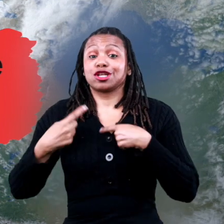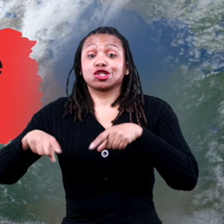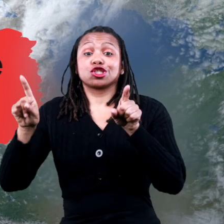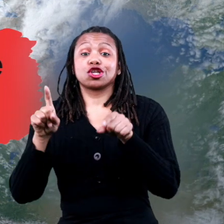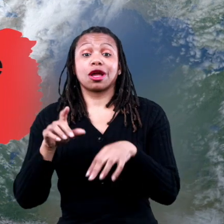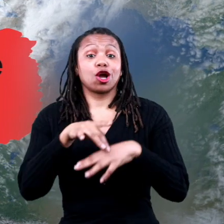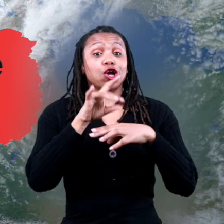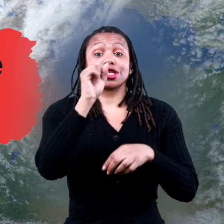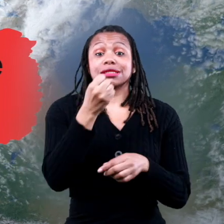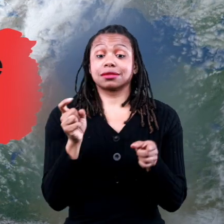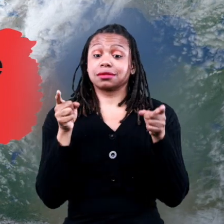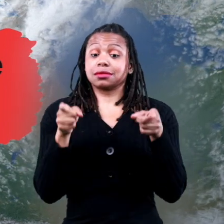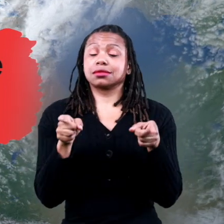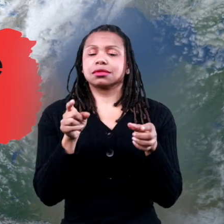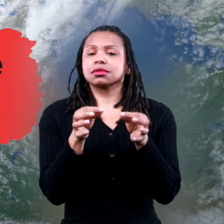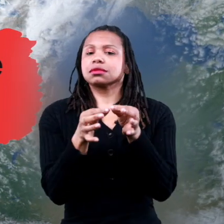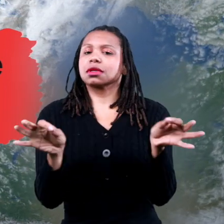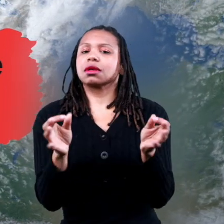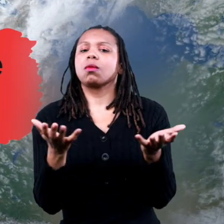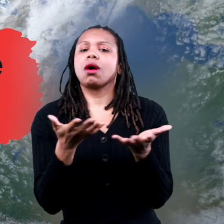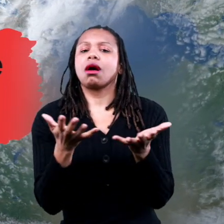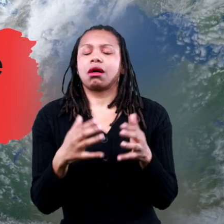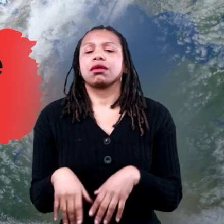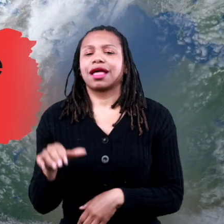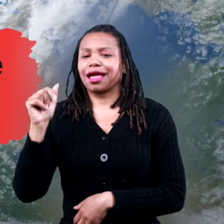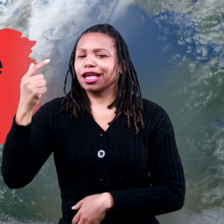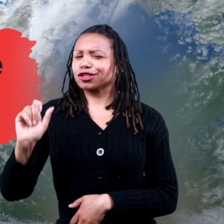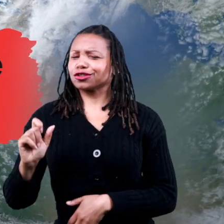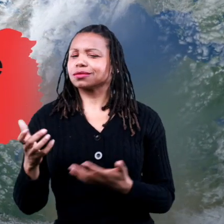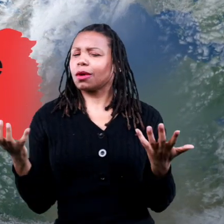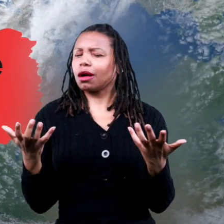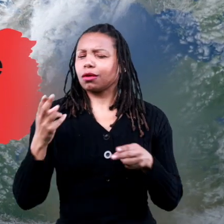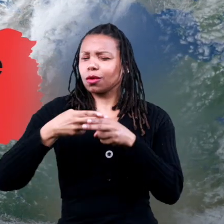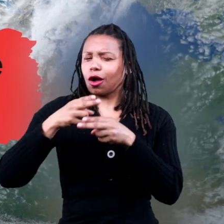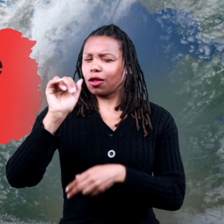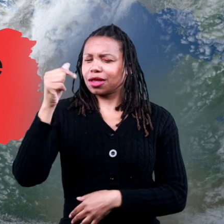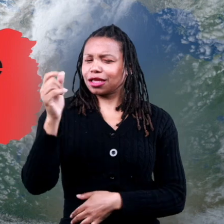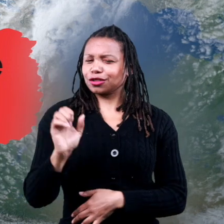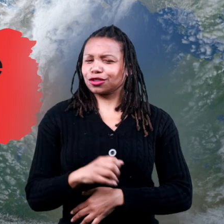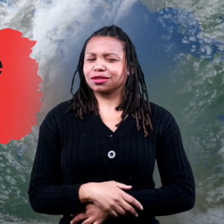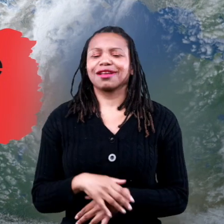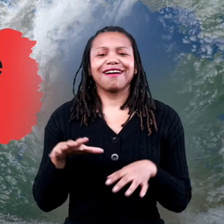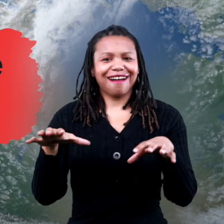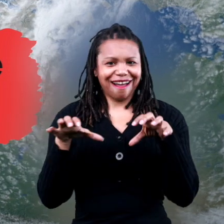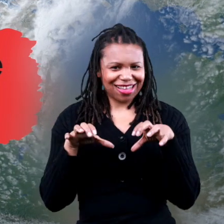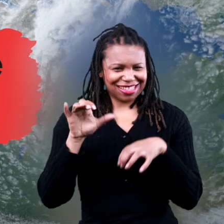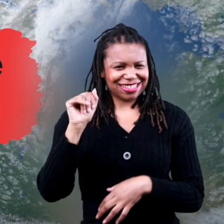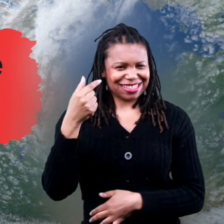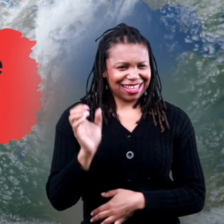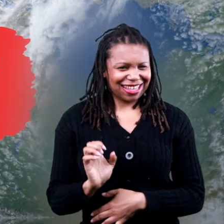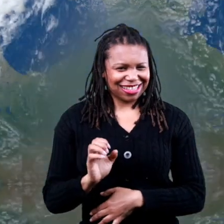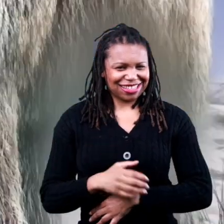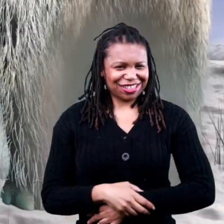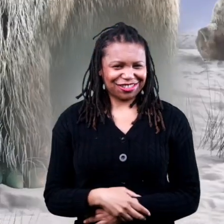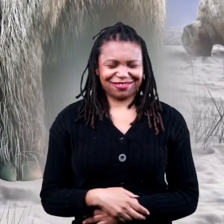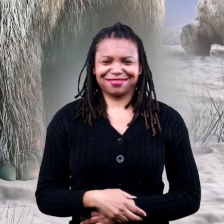mammoths lived during one of the earth's blank ages ice